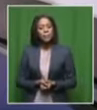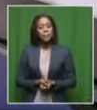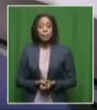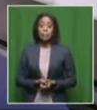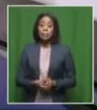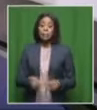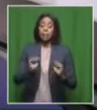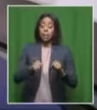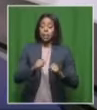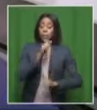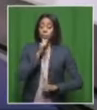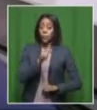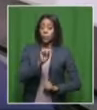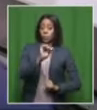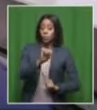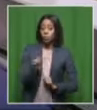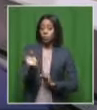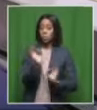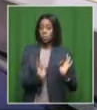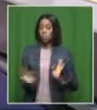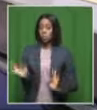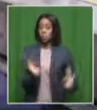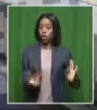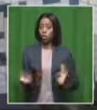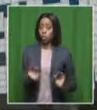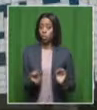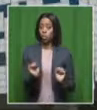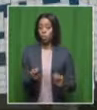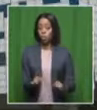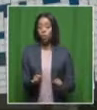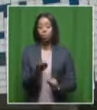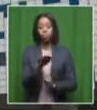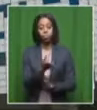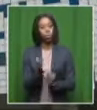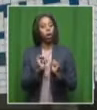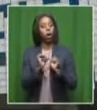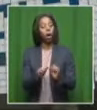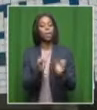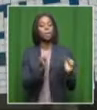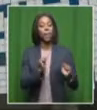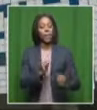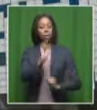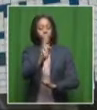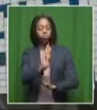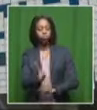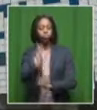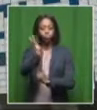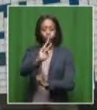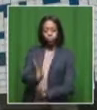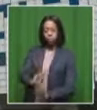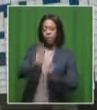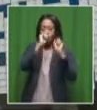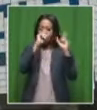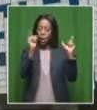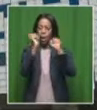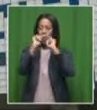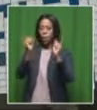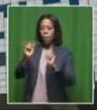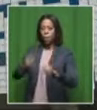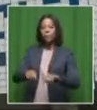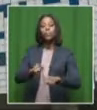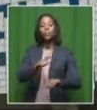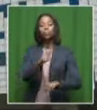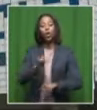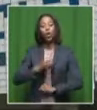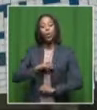Yes, indeed, it seems fashionable. I think we can continue to raise the awareness among young